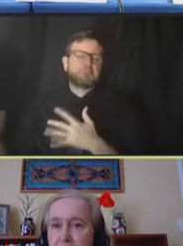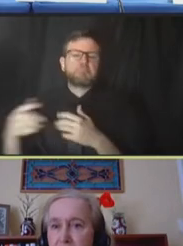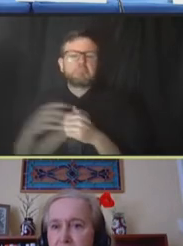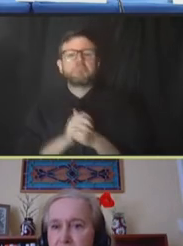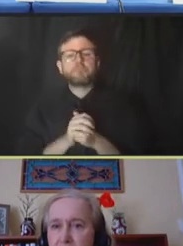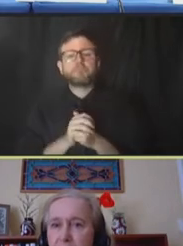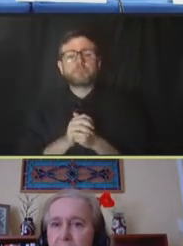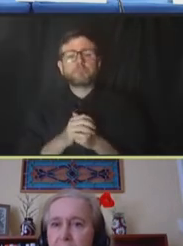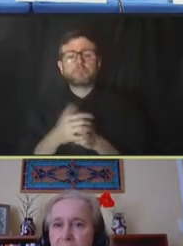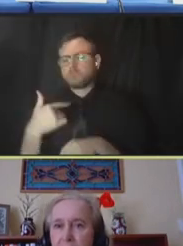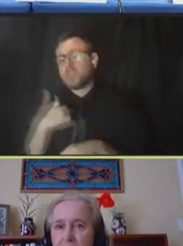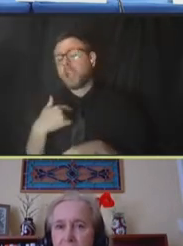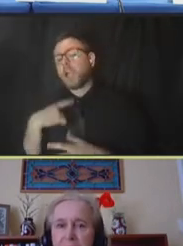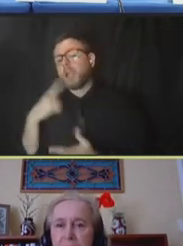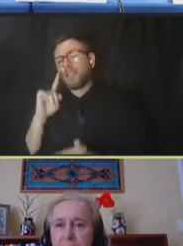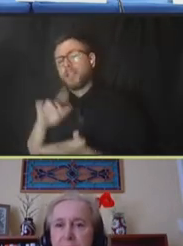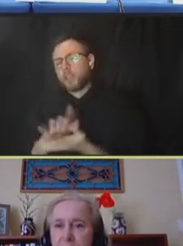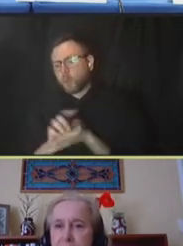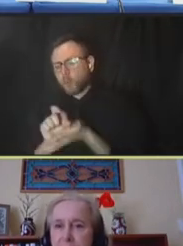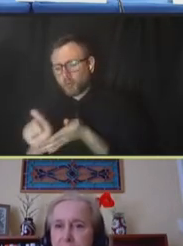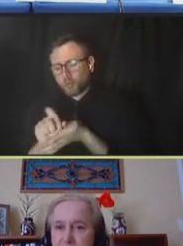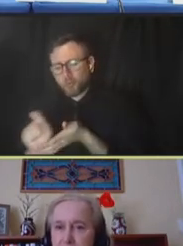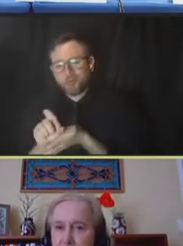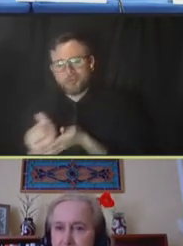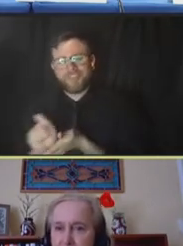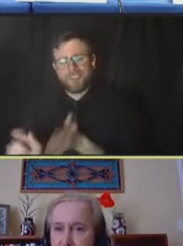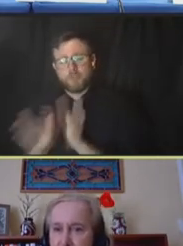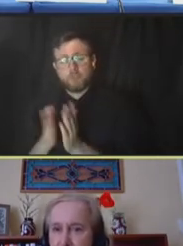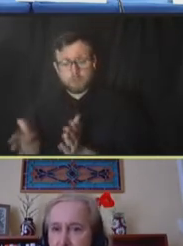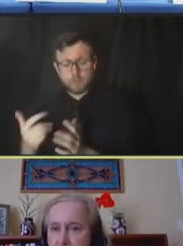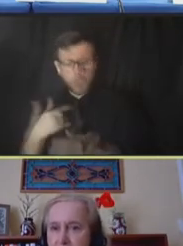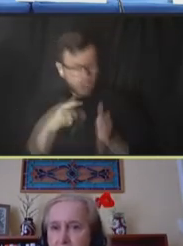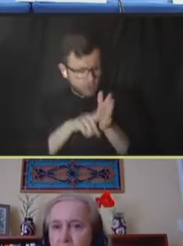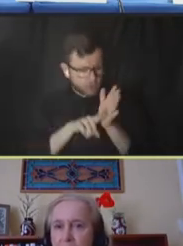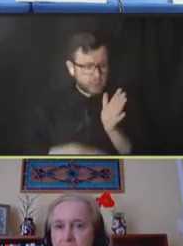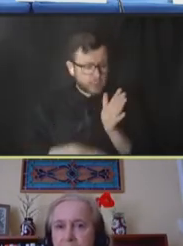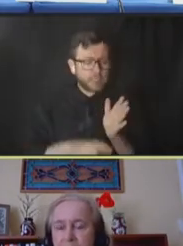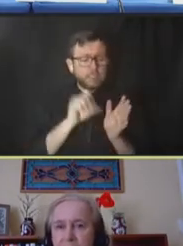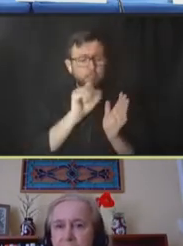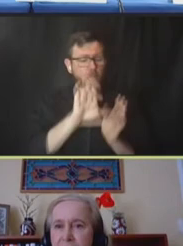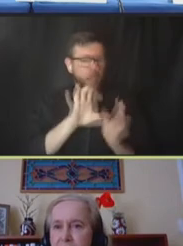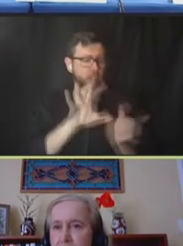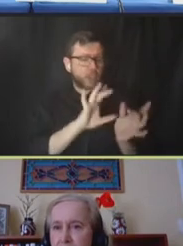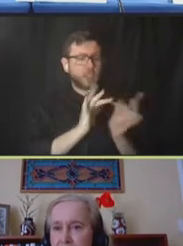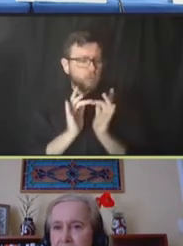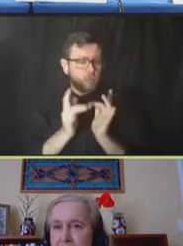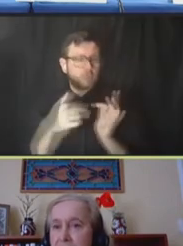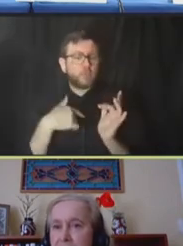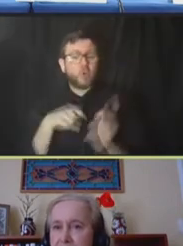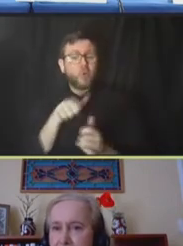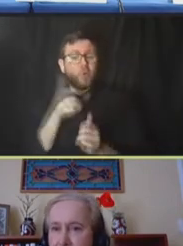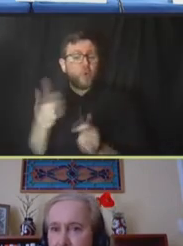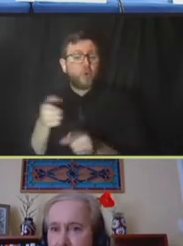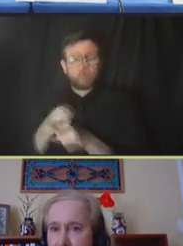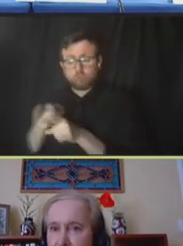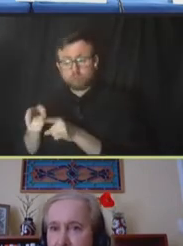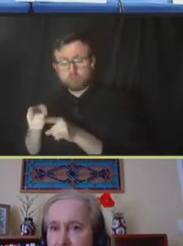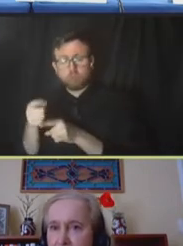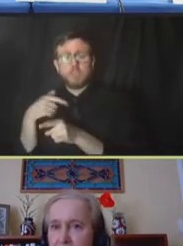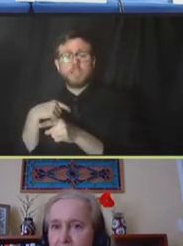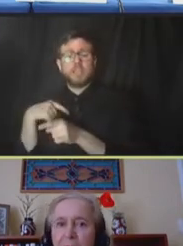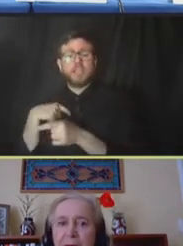in writing books. Not only do I do a lot of research on supply chain networks, but one of my areas of expertise is disaster